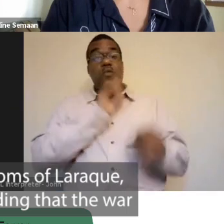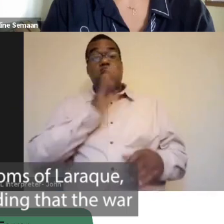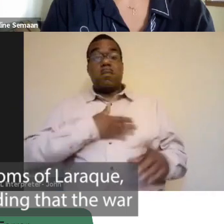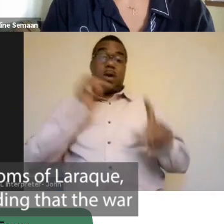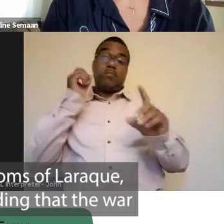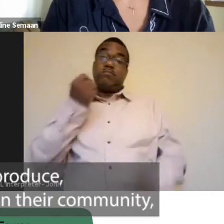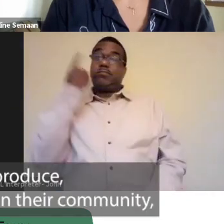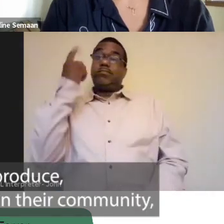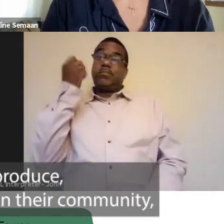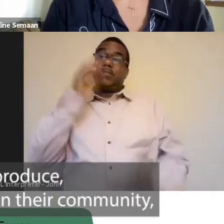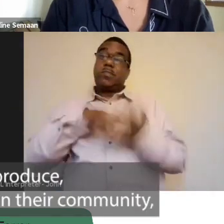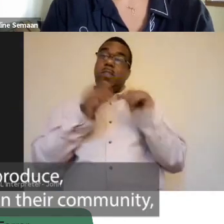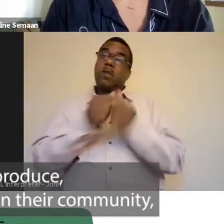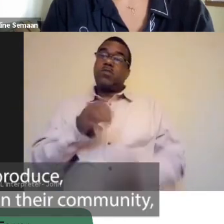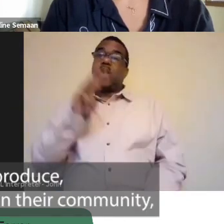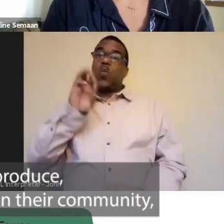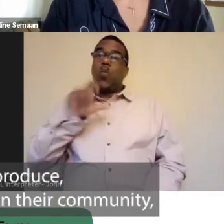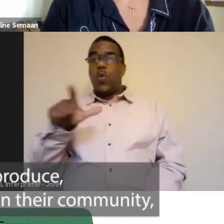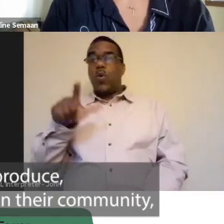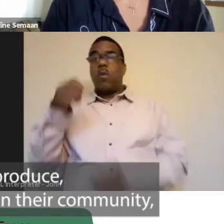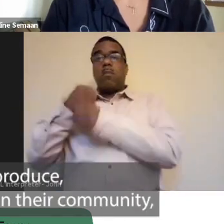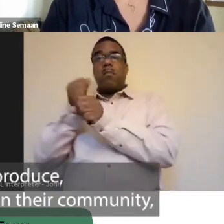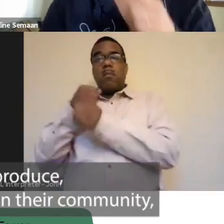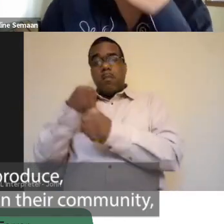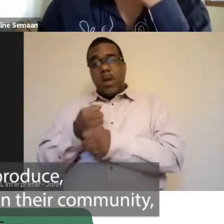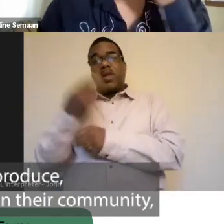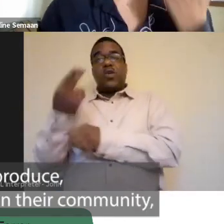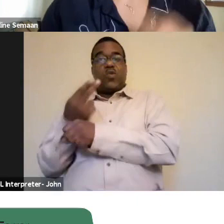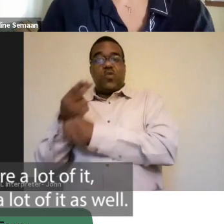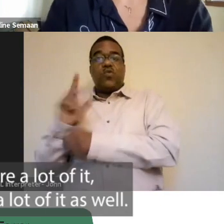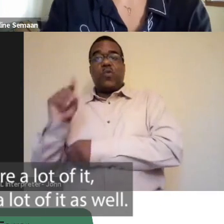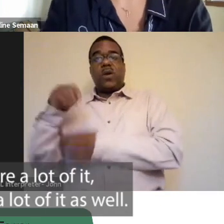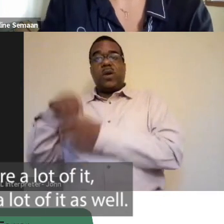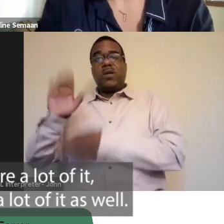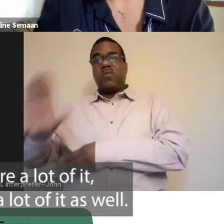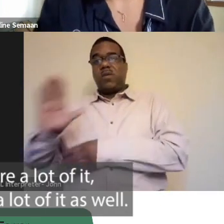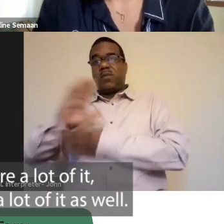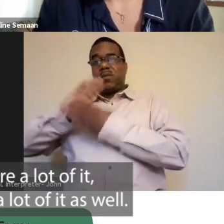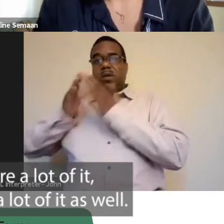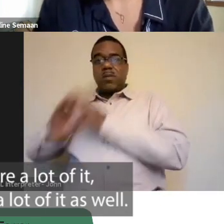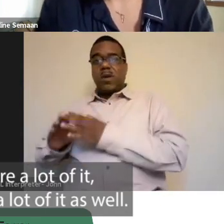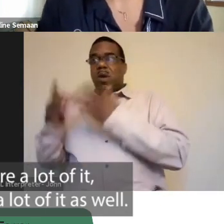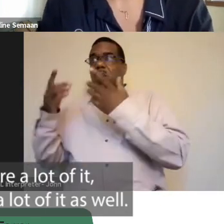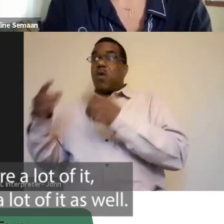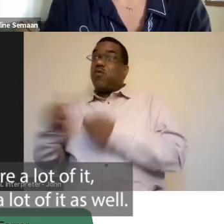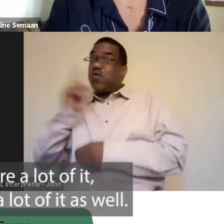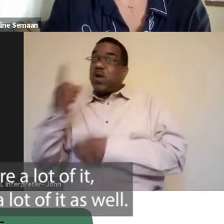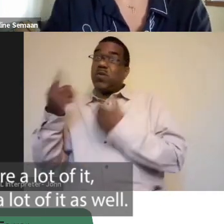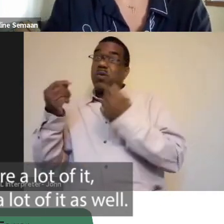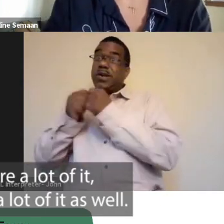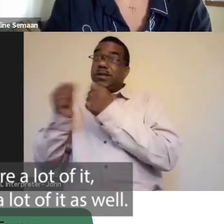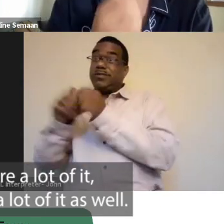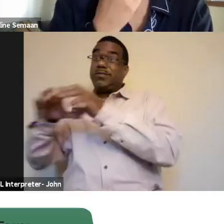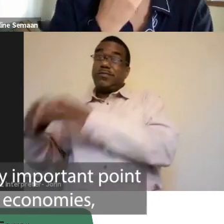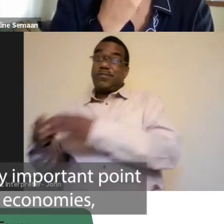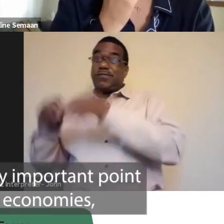that the wool that they produce, that they use as well in their community, they do export a lot of it, but they also use a lot